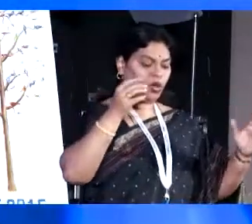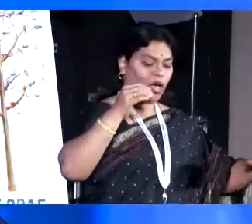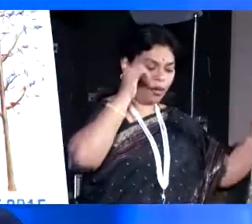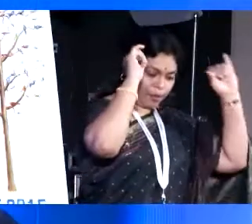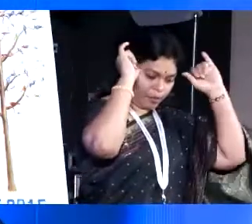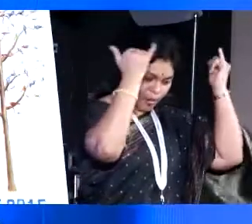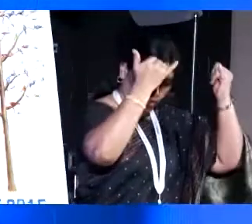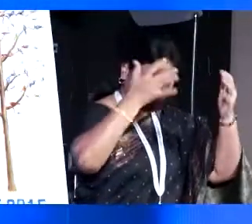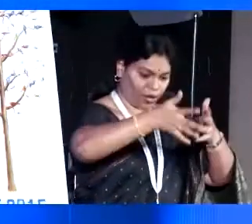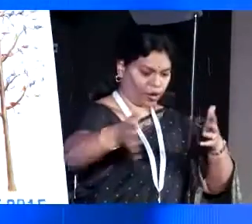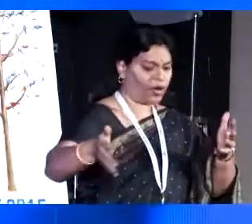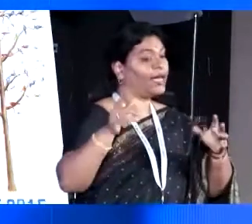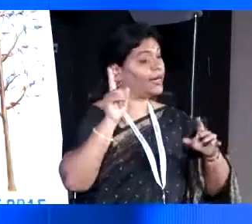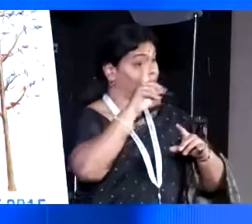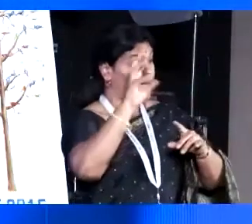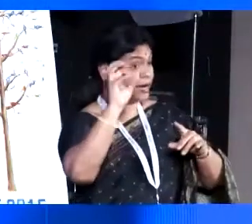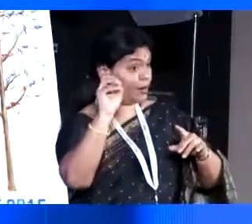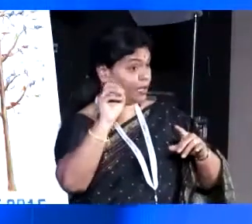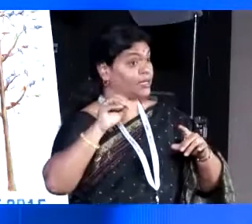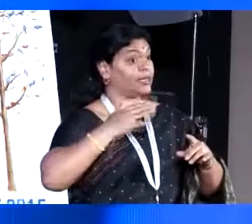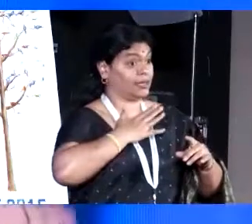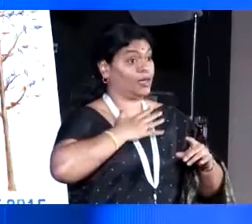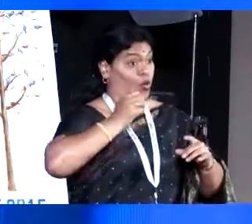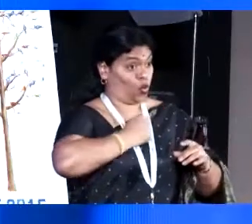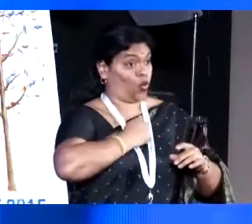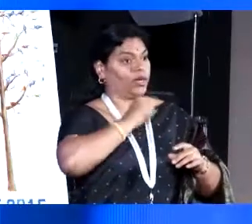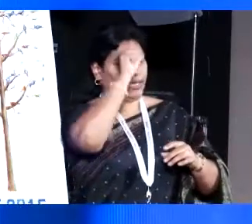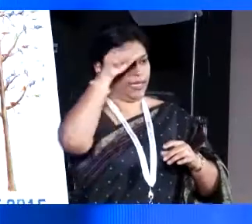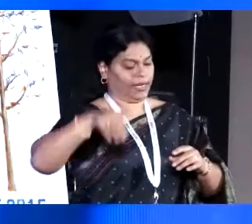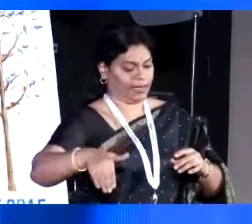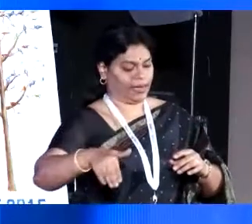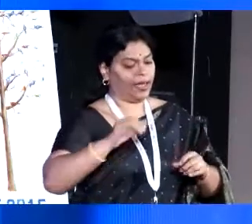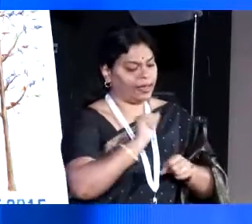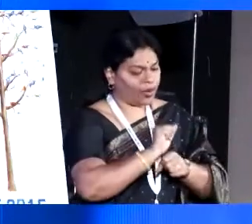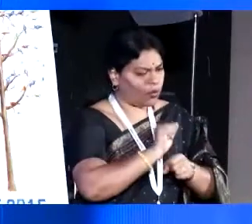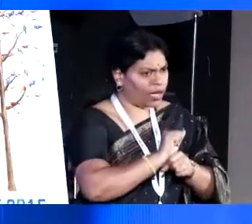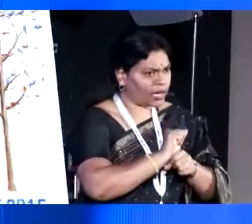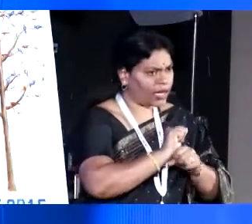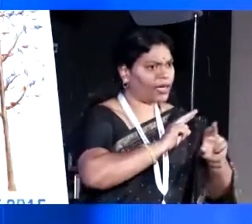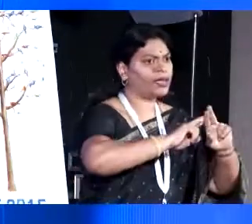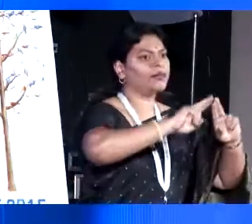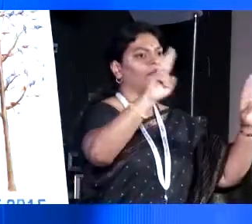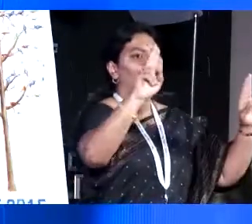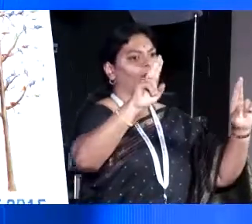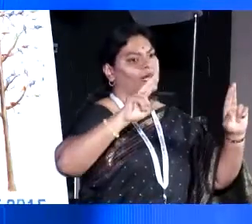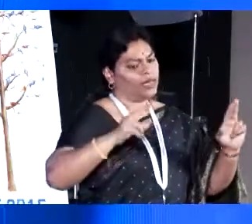percent local wisdom, local issues, local solution. When they work on it, ultimately they are, they are rewarded with the material which you people